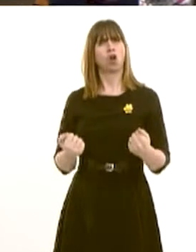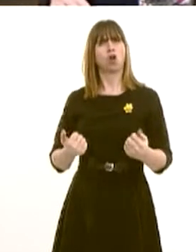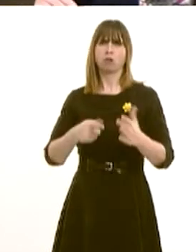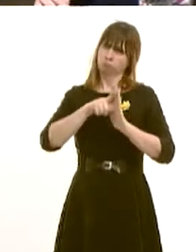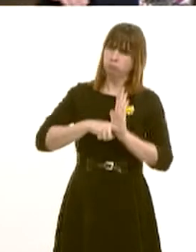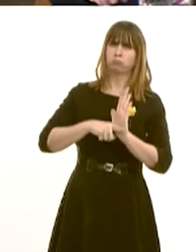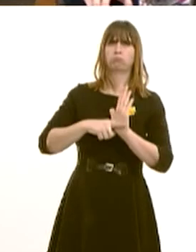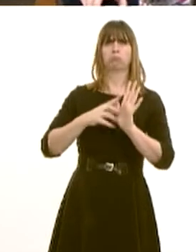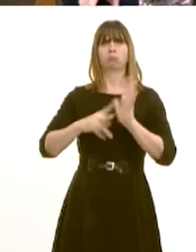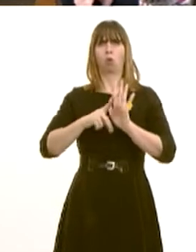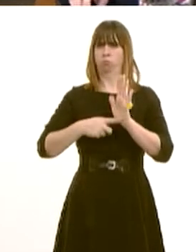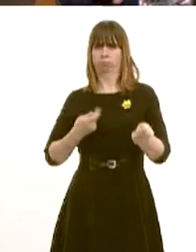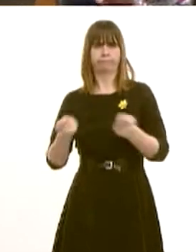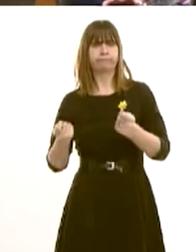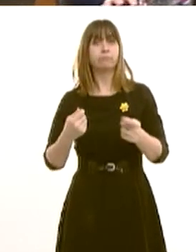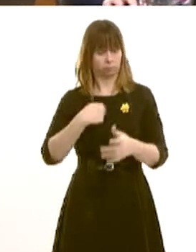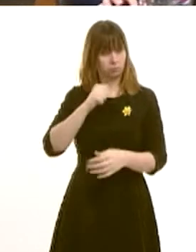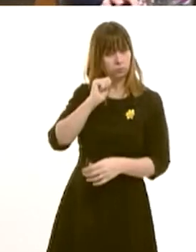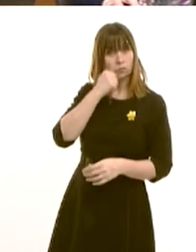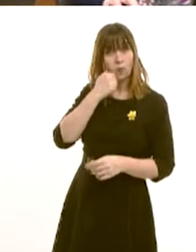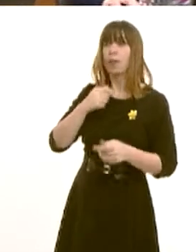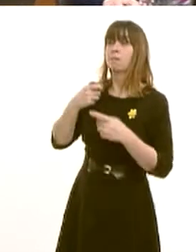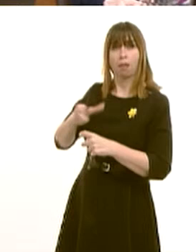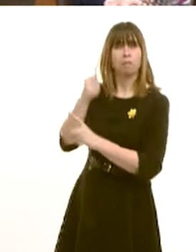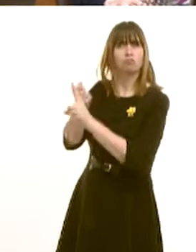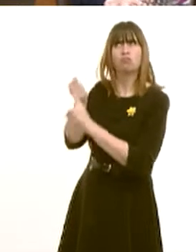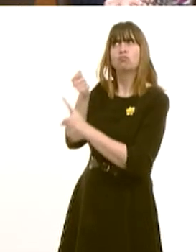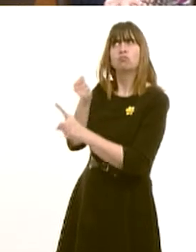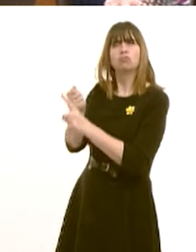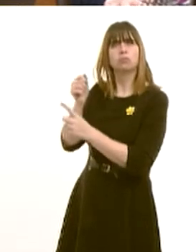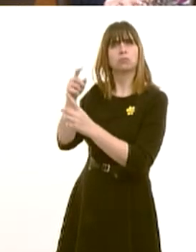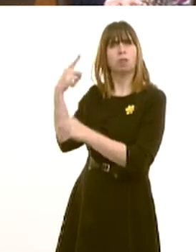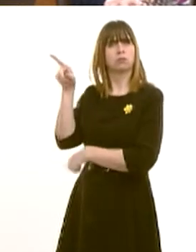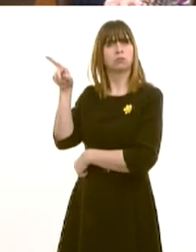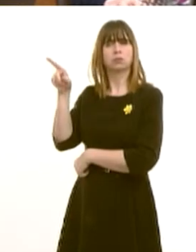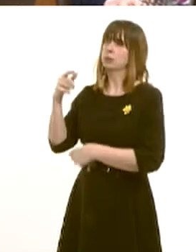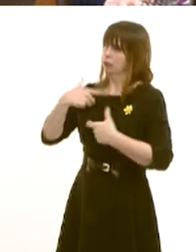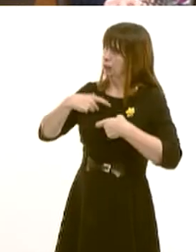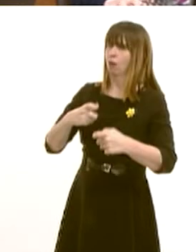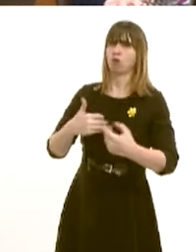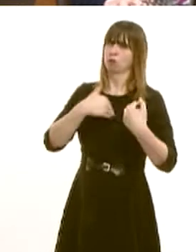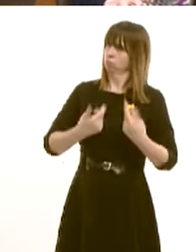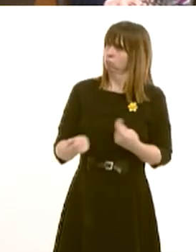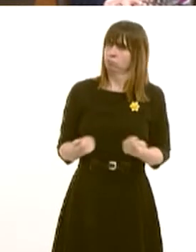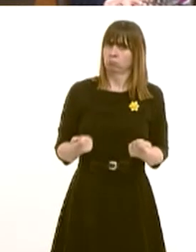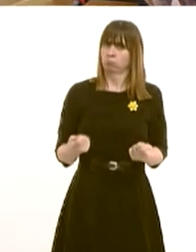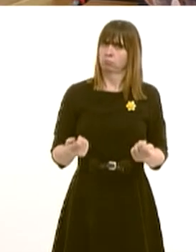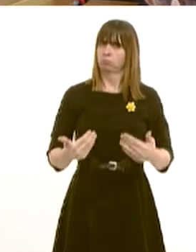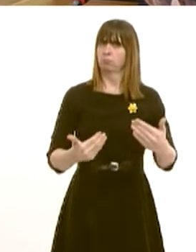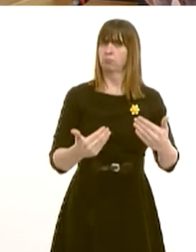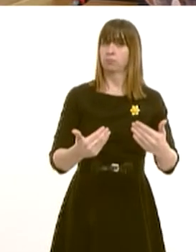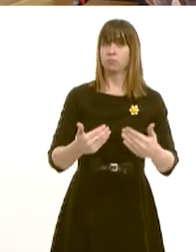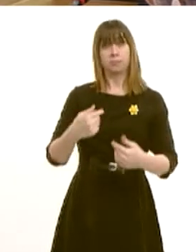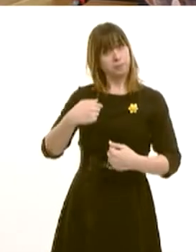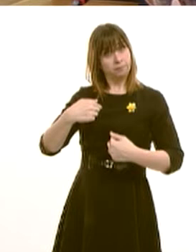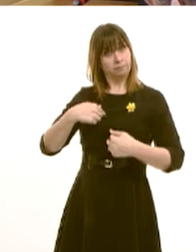And we will continue to make the case of the UK government that we need that process to continue. Now, she asked me what influence have we